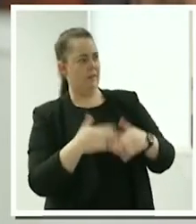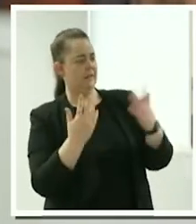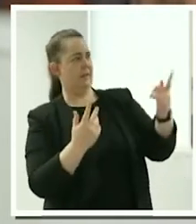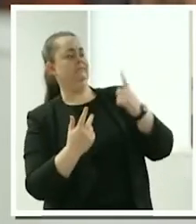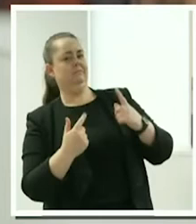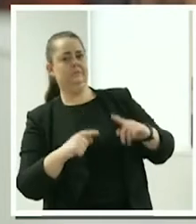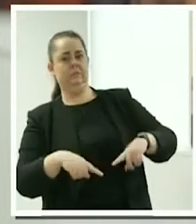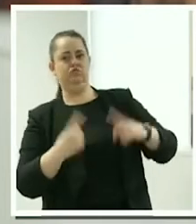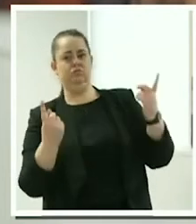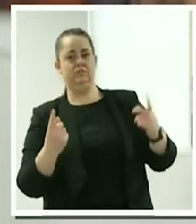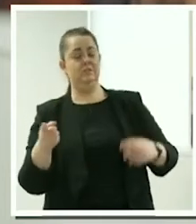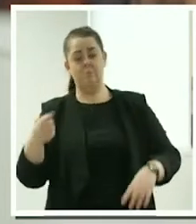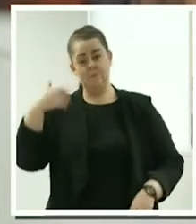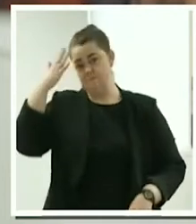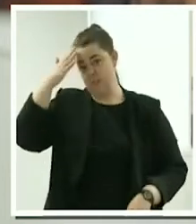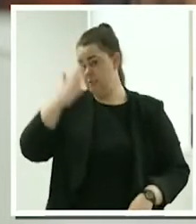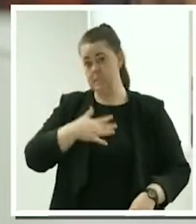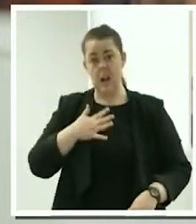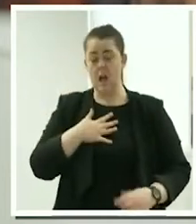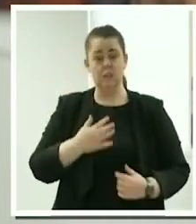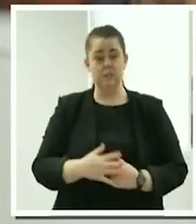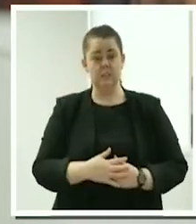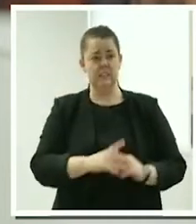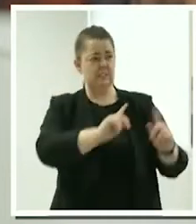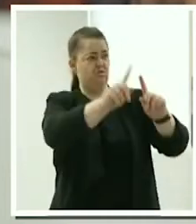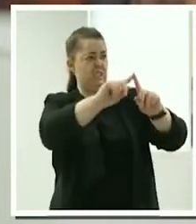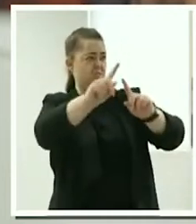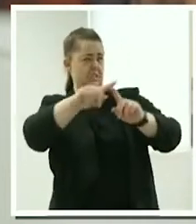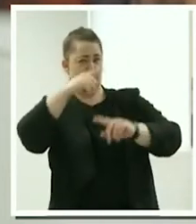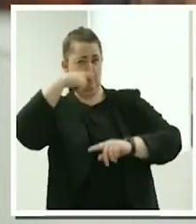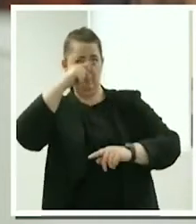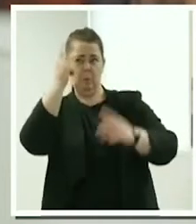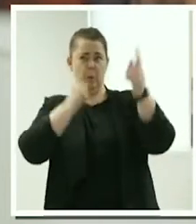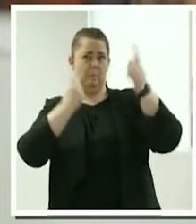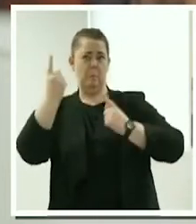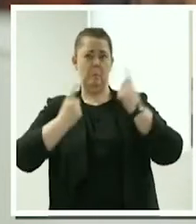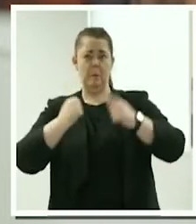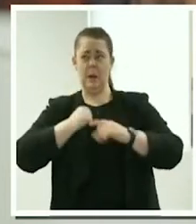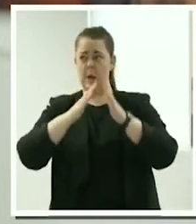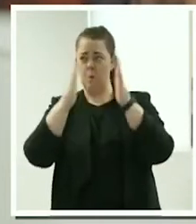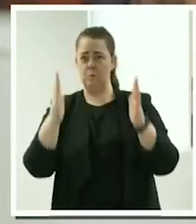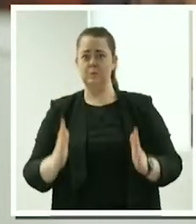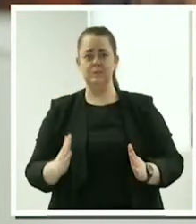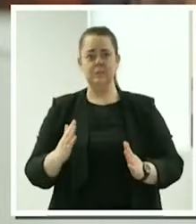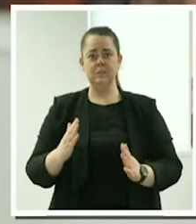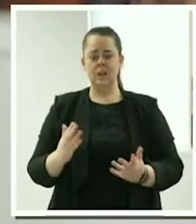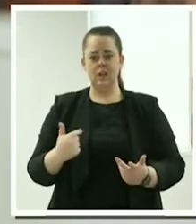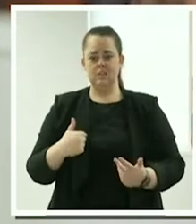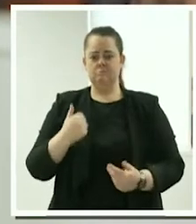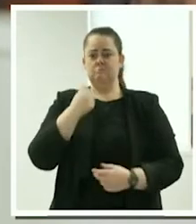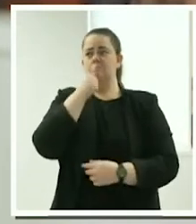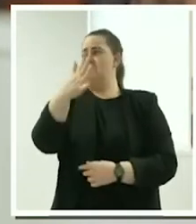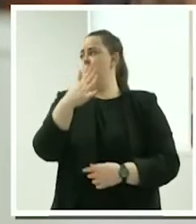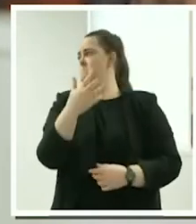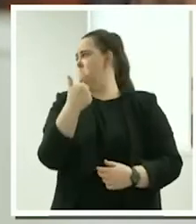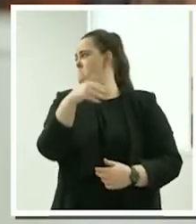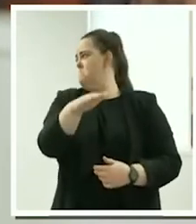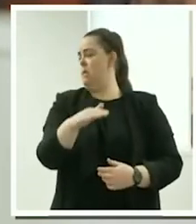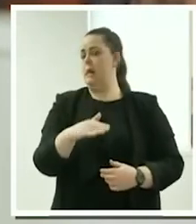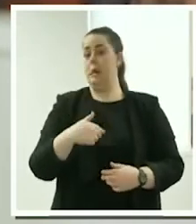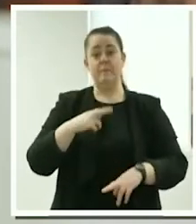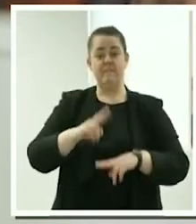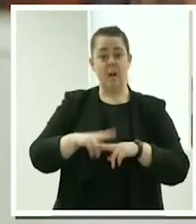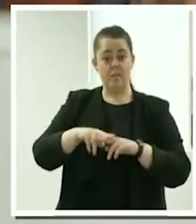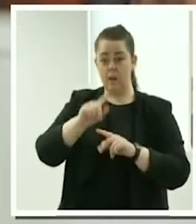She refused to have those people in her home. Dad couldn't look after her. Mum fell, broke a hip